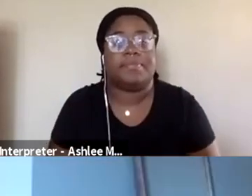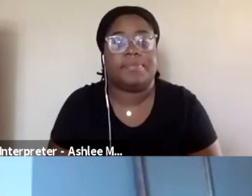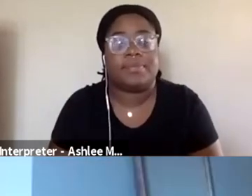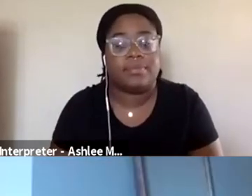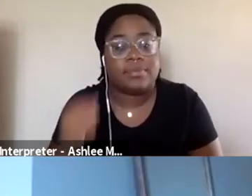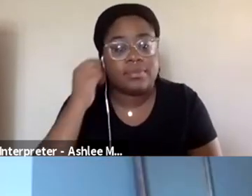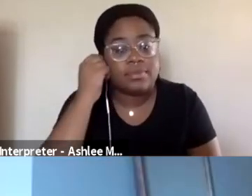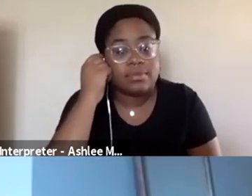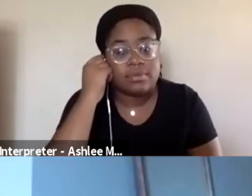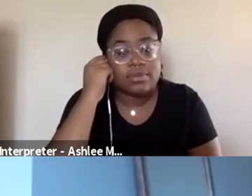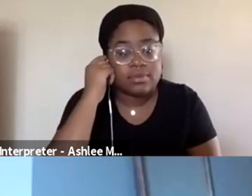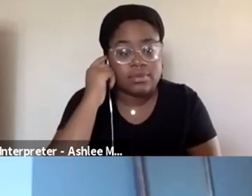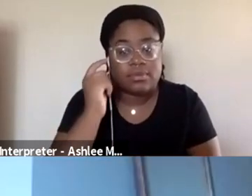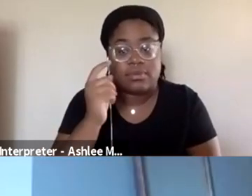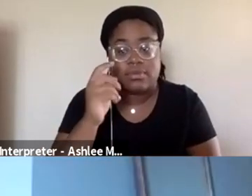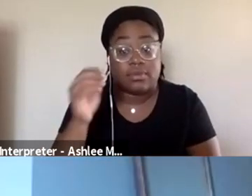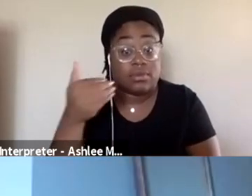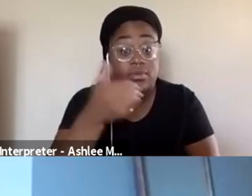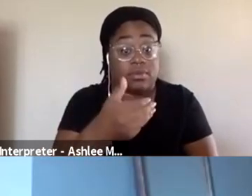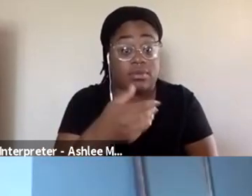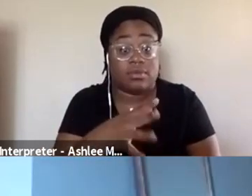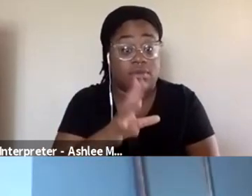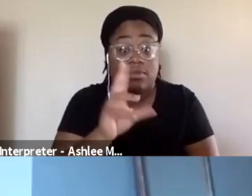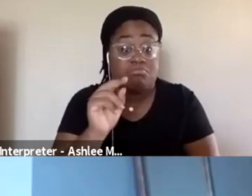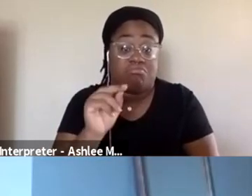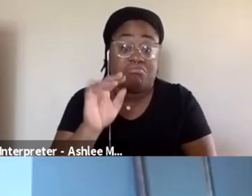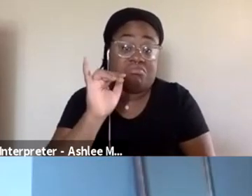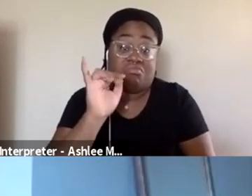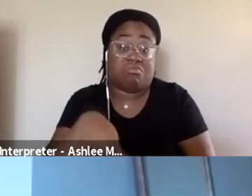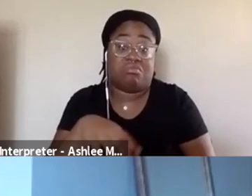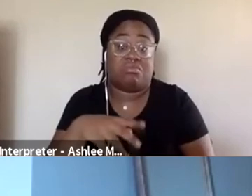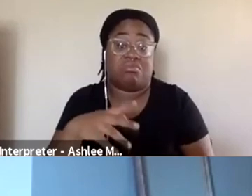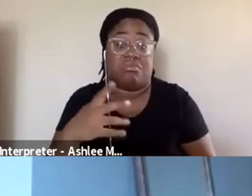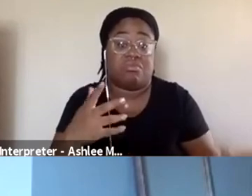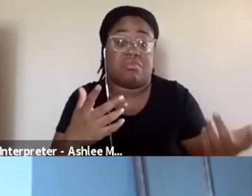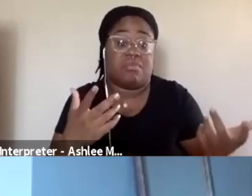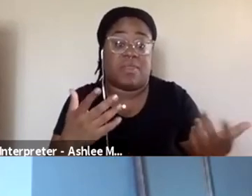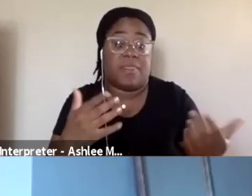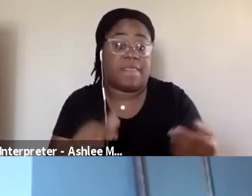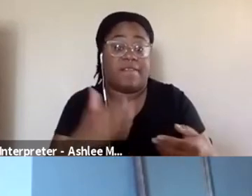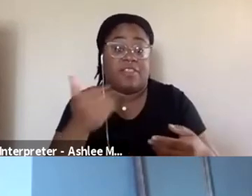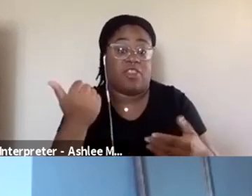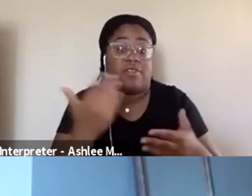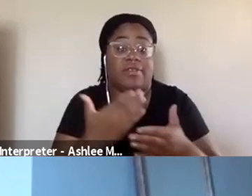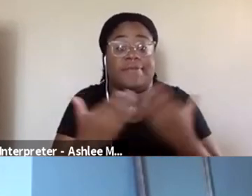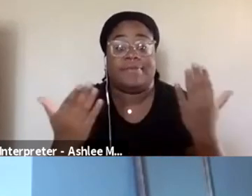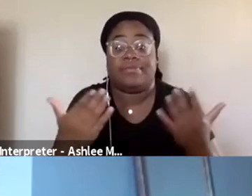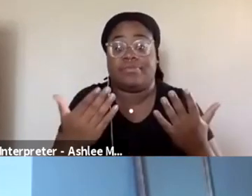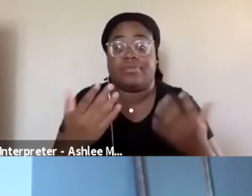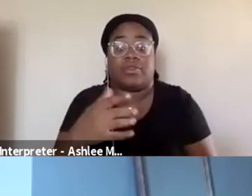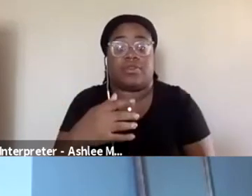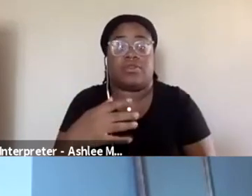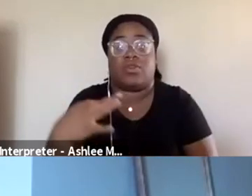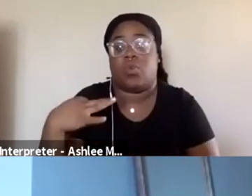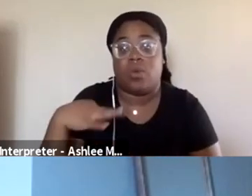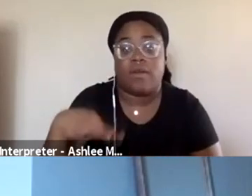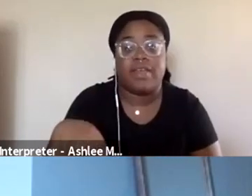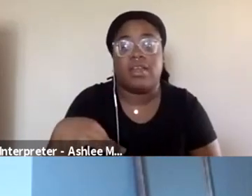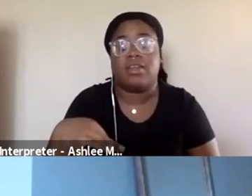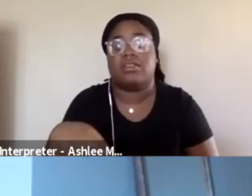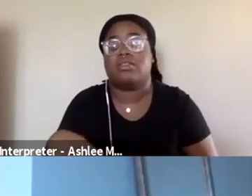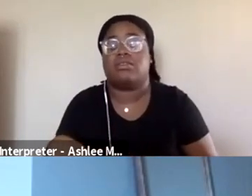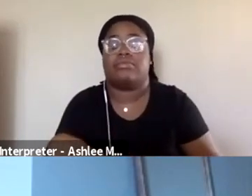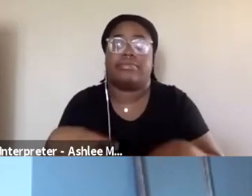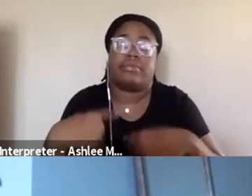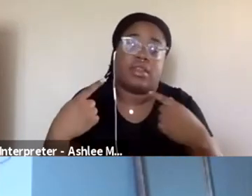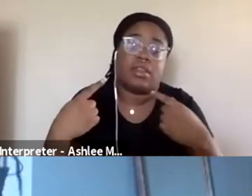Yeah. Oh, go ahead. No, no. I mean, it's just, the other thing is like the qualification argument. There's like a lot of people who